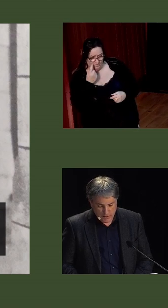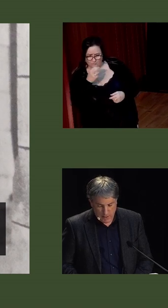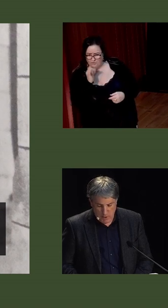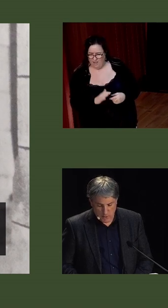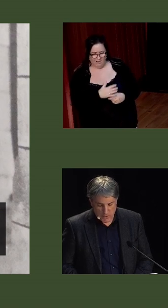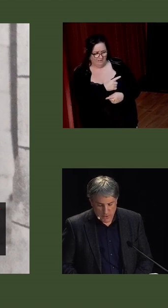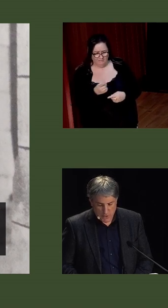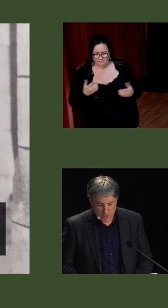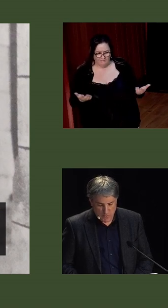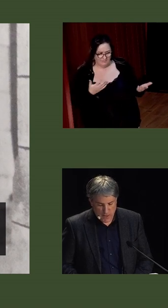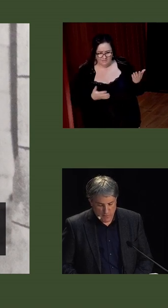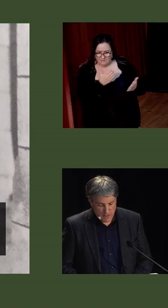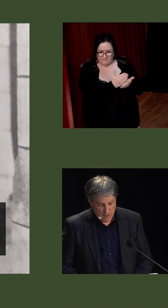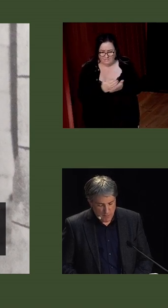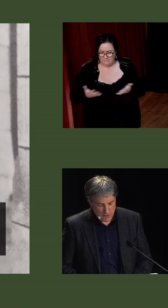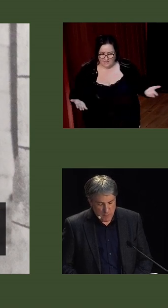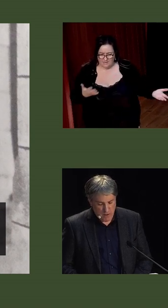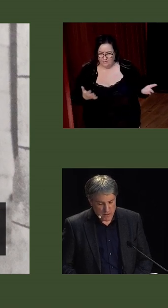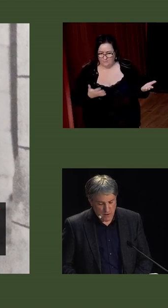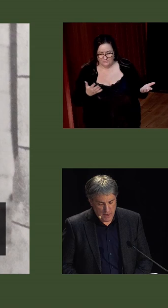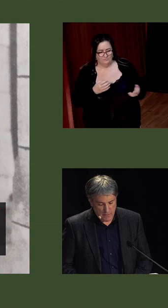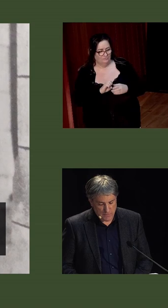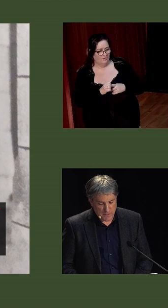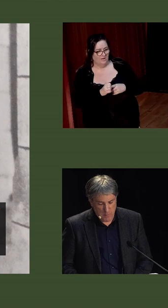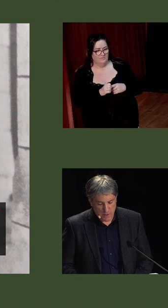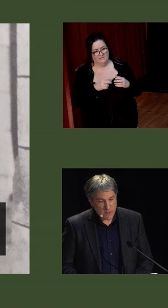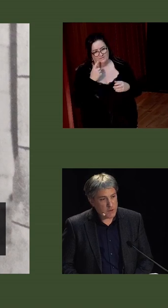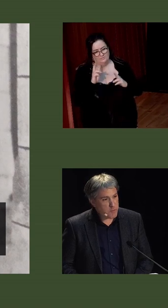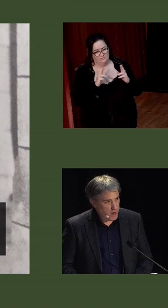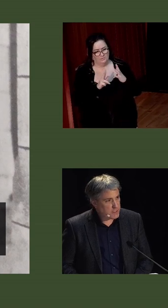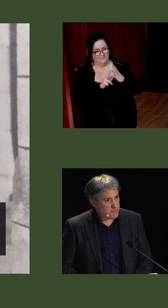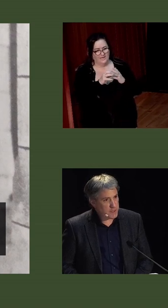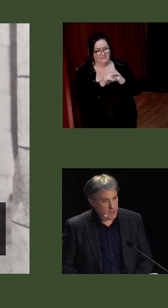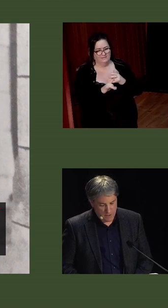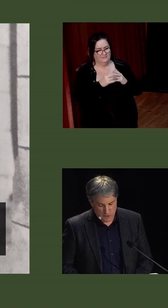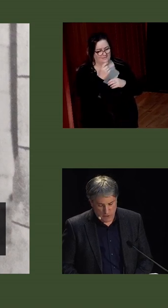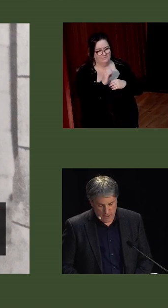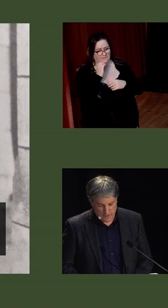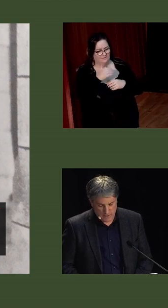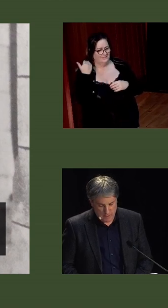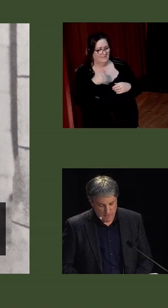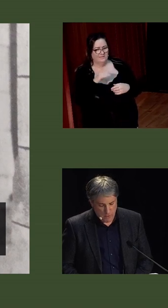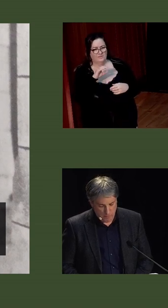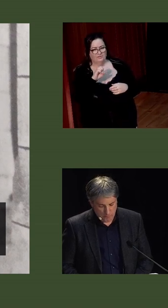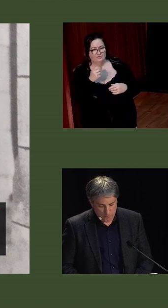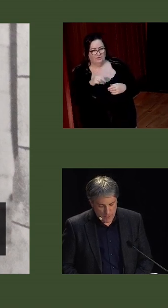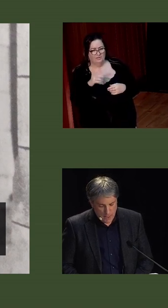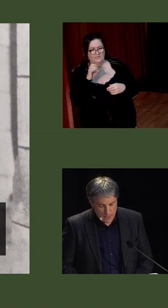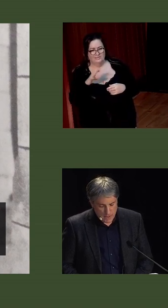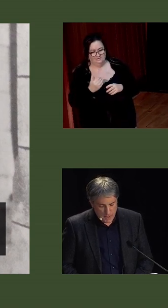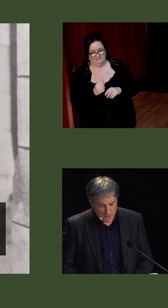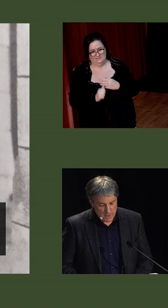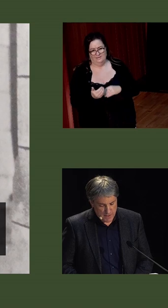Rory O'Connor, Liam Mellows, Joseph McKelvey and Richard Barrett on the 8th of December in reprisal for the killing of Sean Hales the day before.